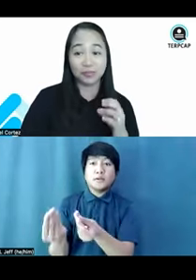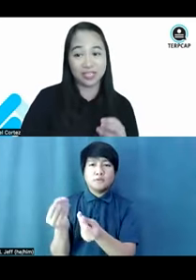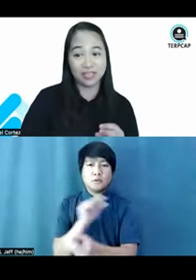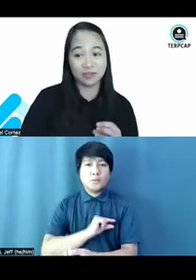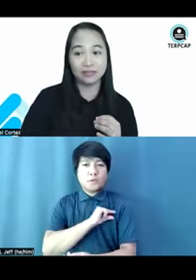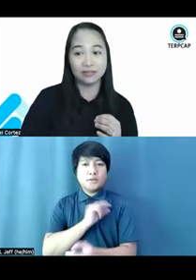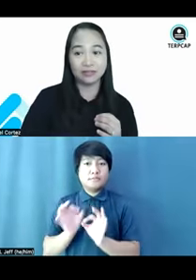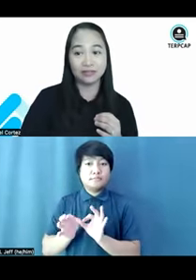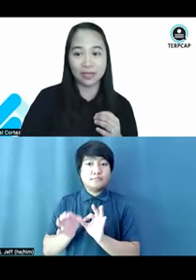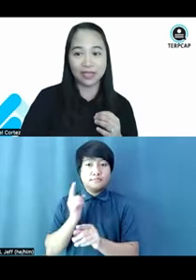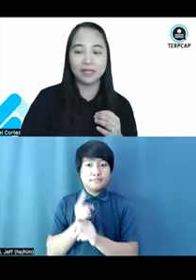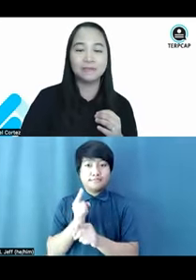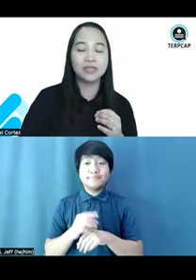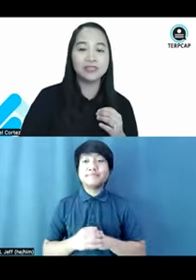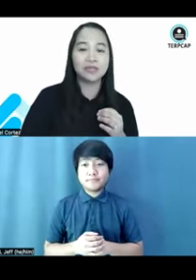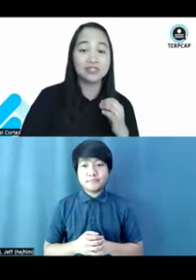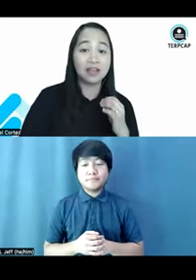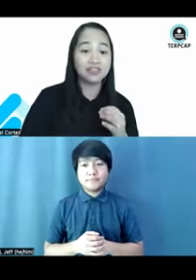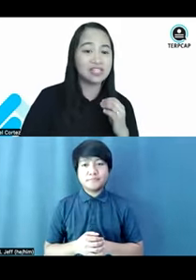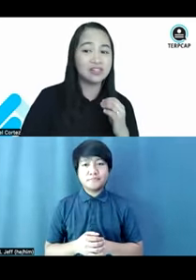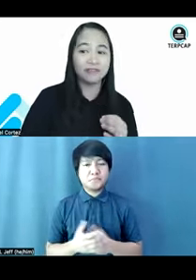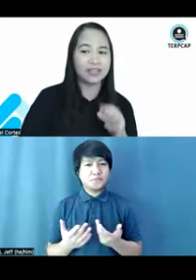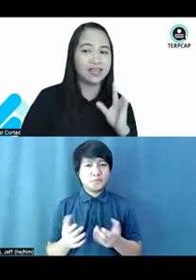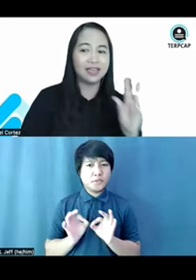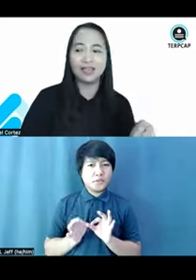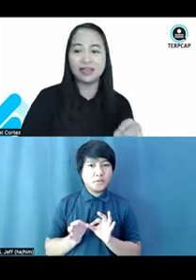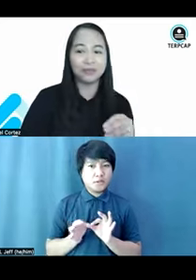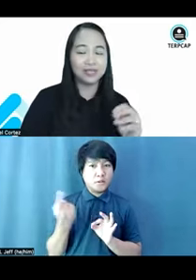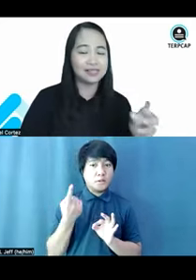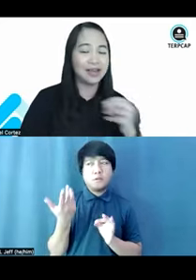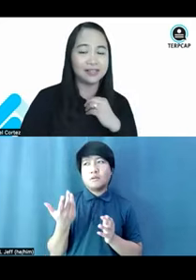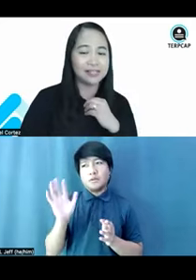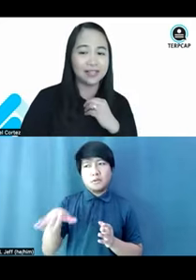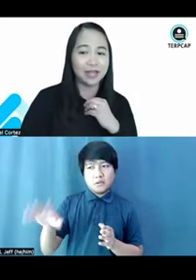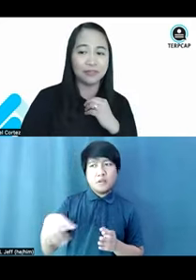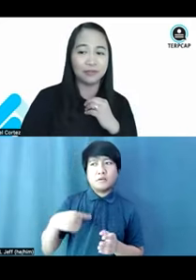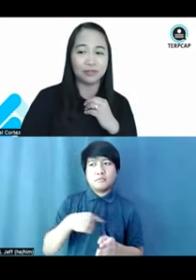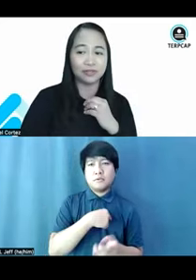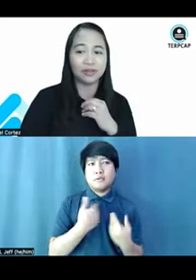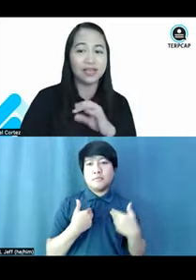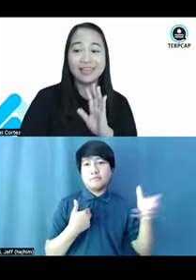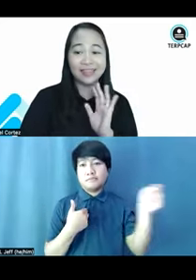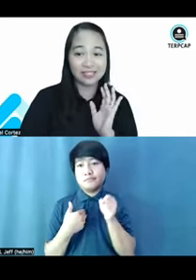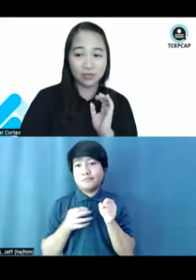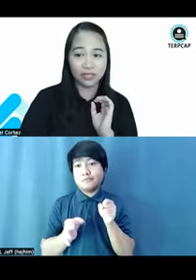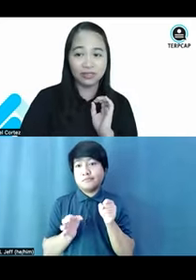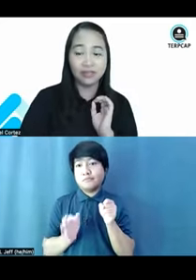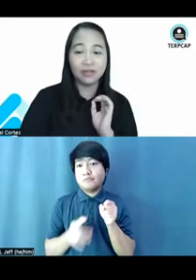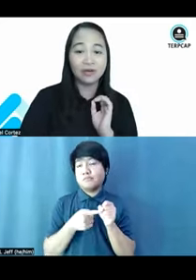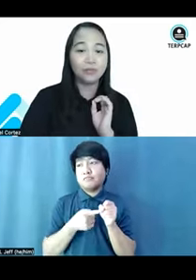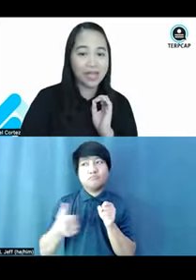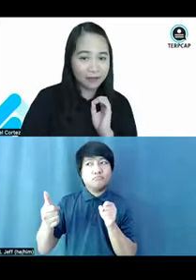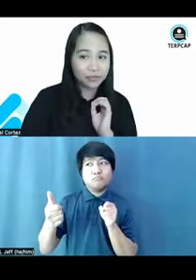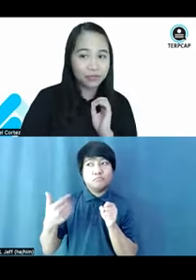interpretation, okay? So, it's not just enough that, hey, we hired a sign language interpreter. That's good.